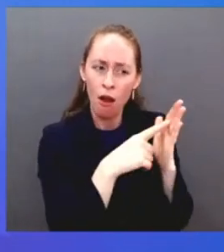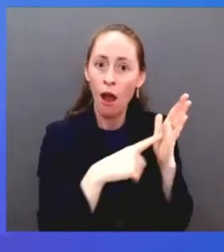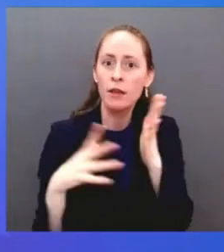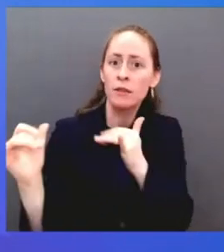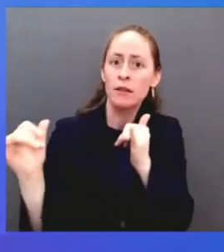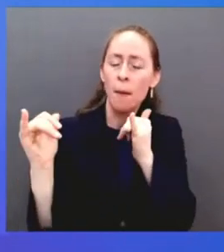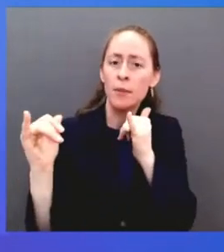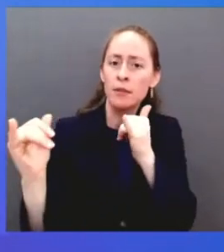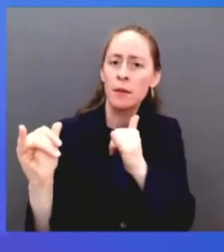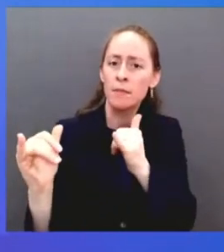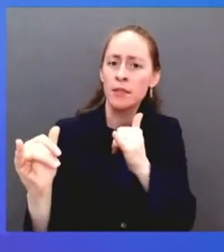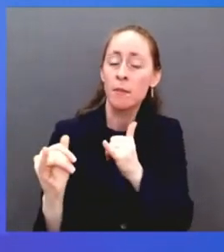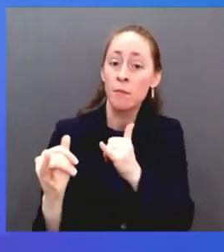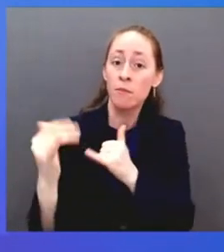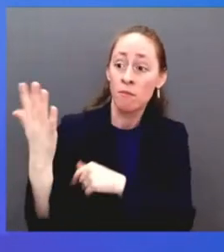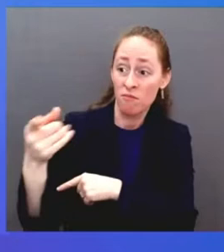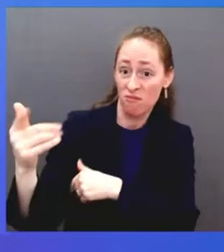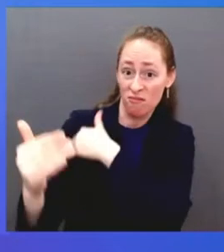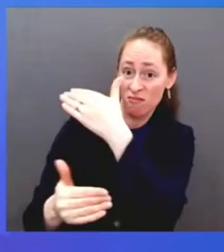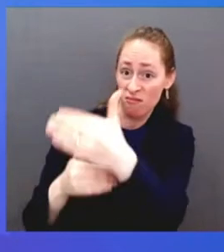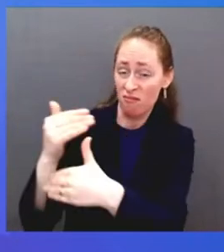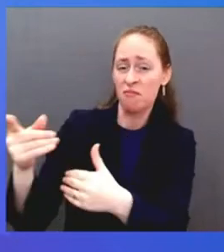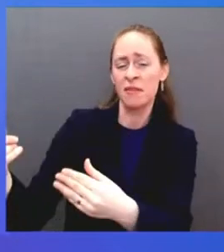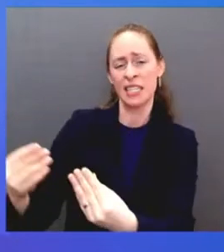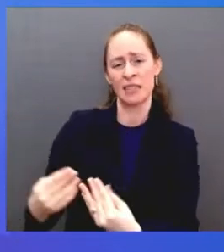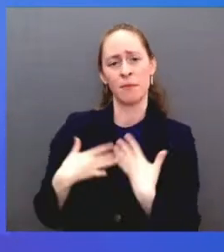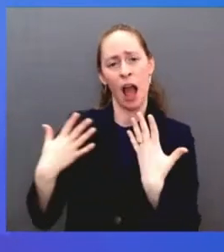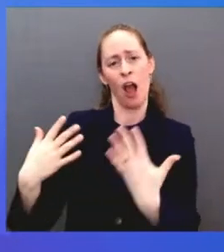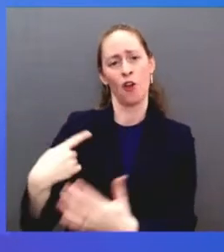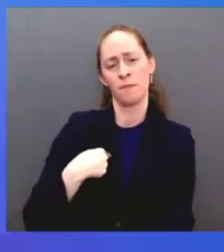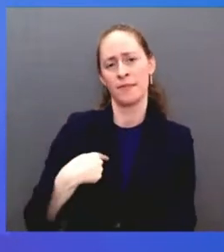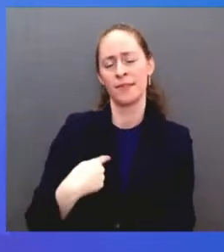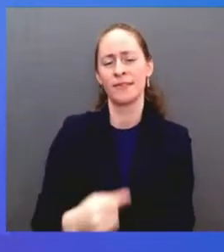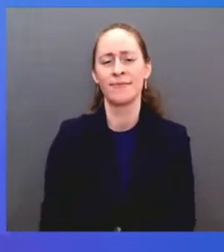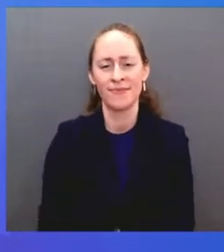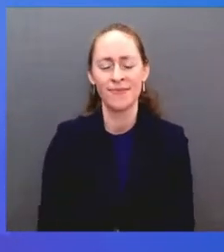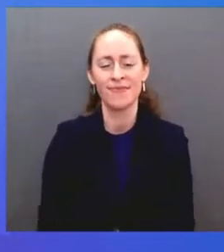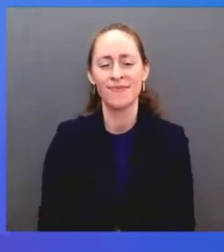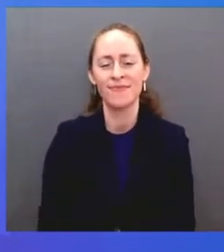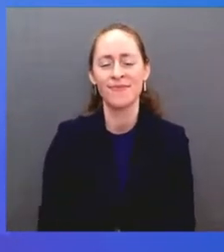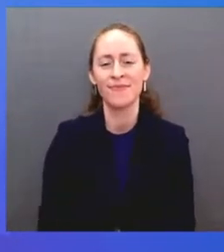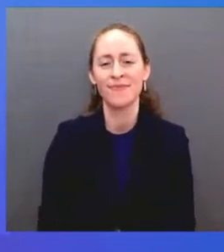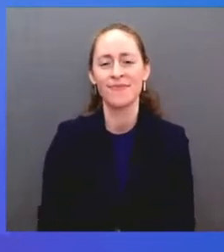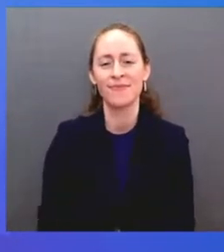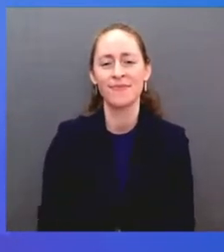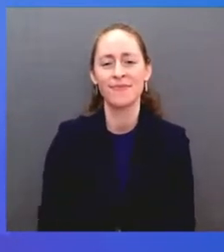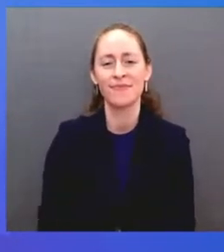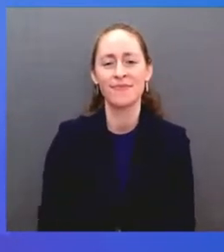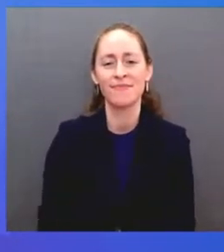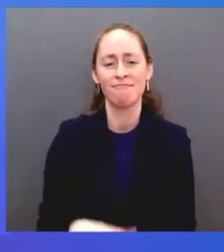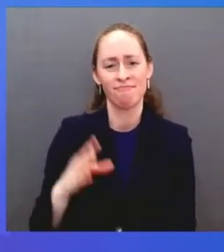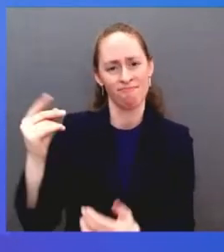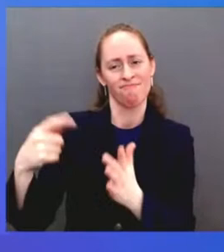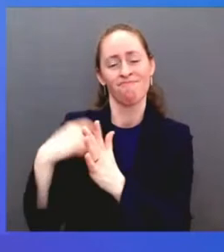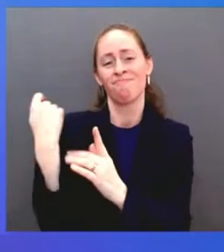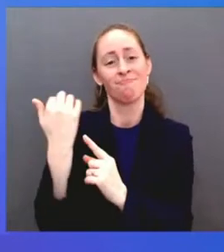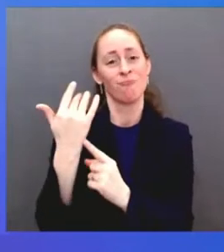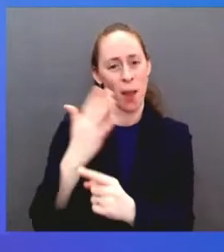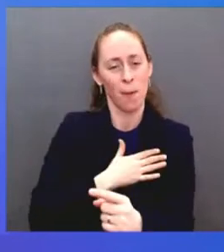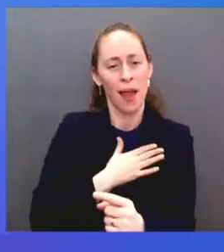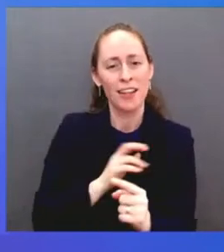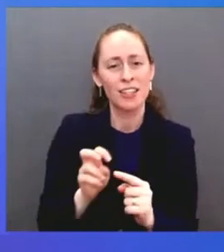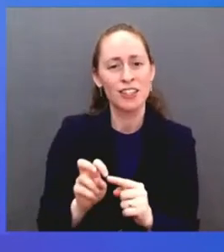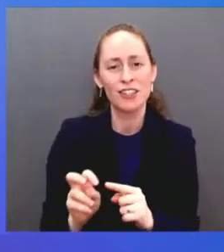I have pursued this professional path. And if I am fortunate enough to be confirmed as the next